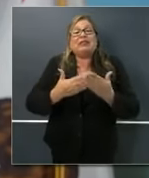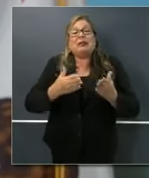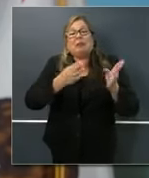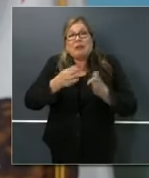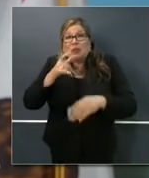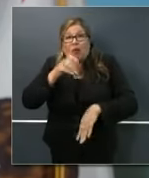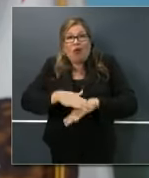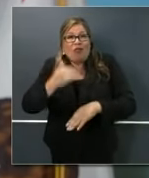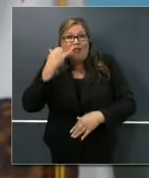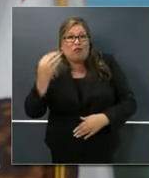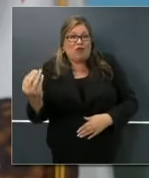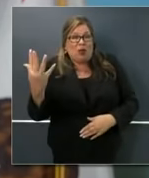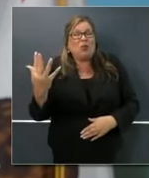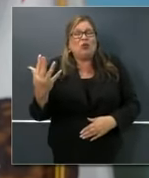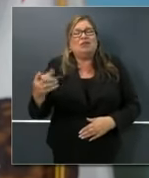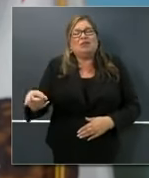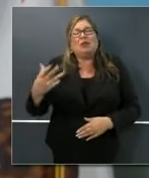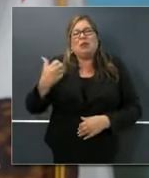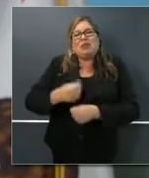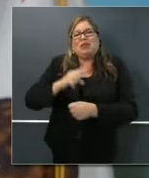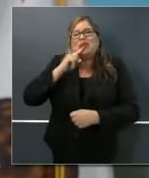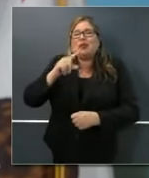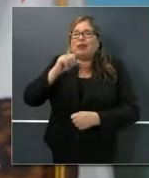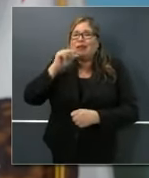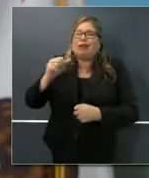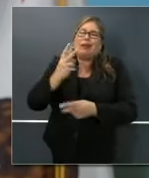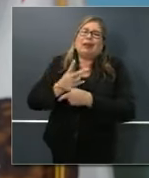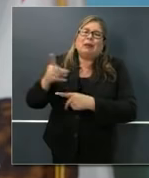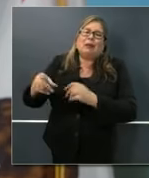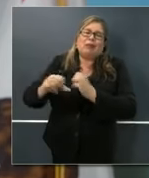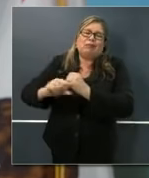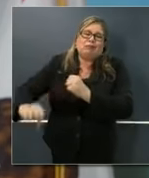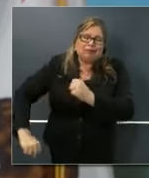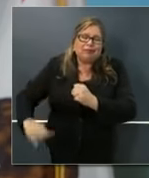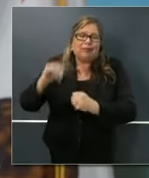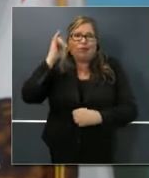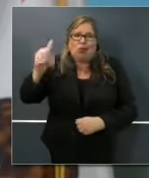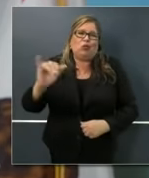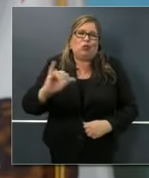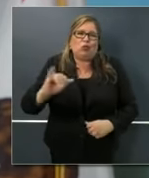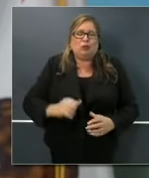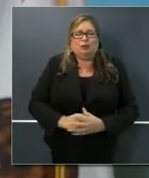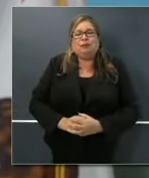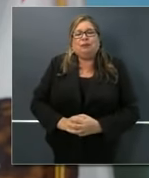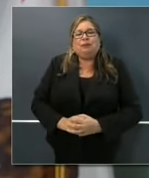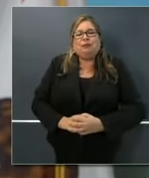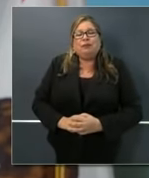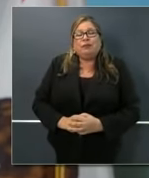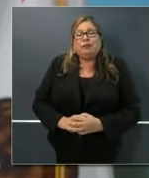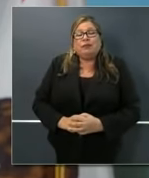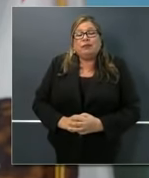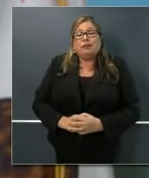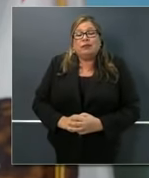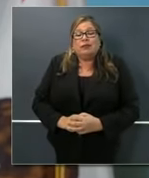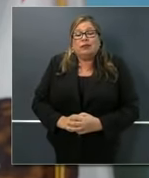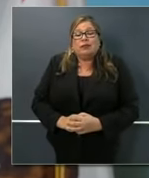delay them away from their business any longer as well. Yesterday, we announced